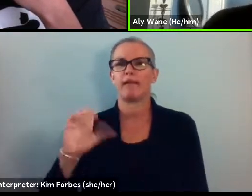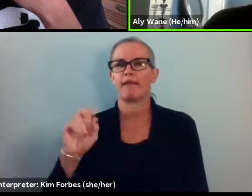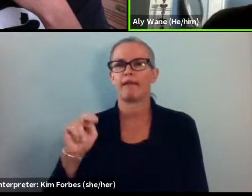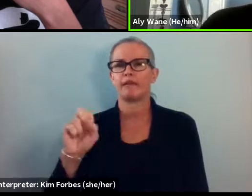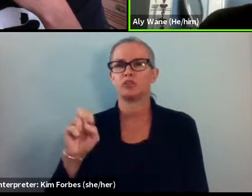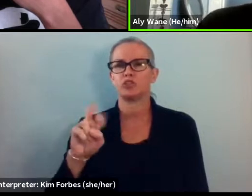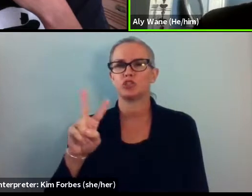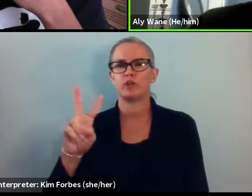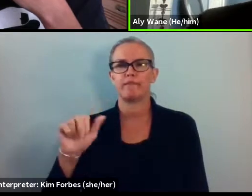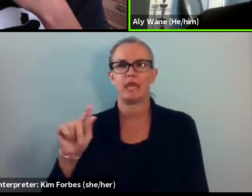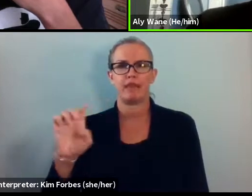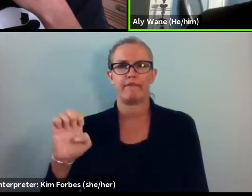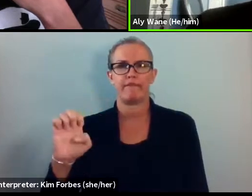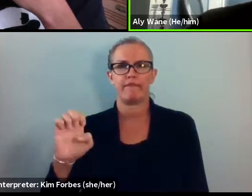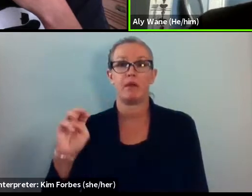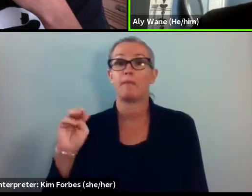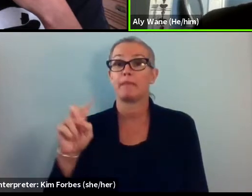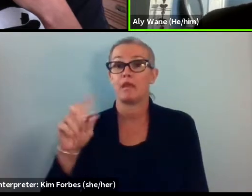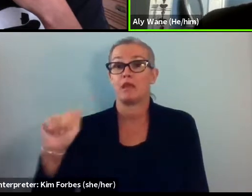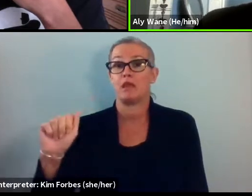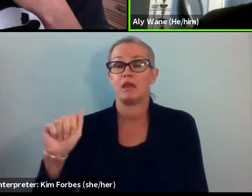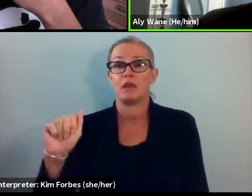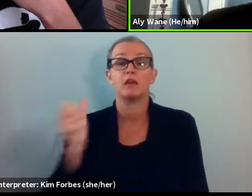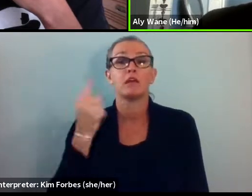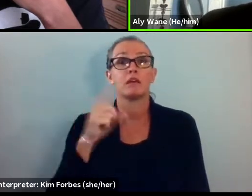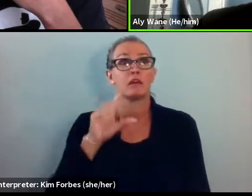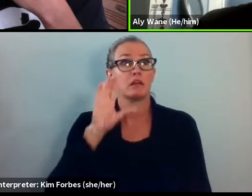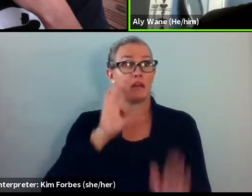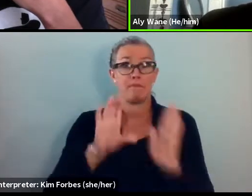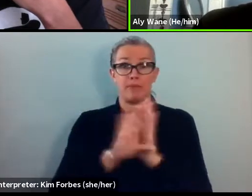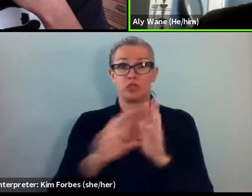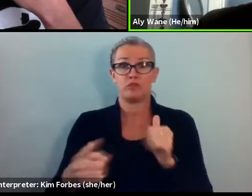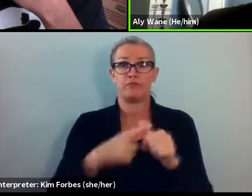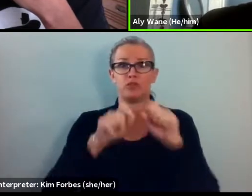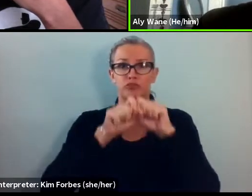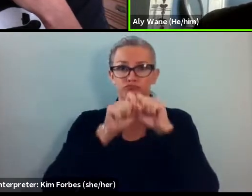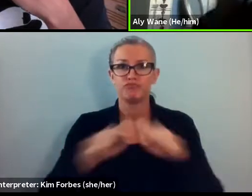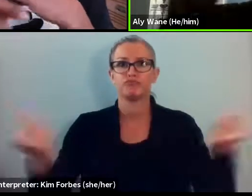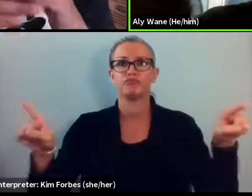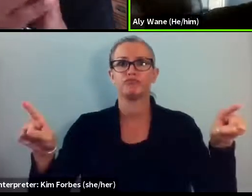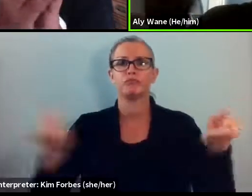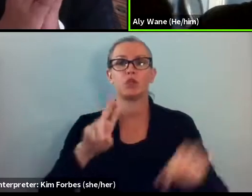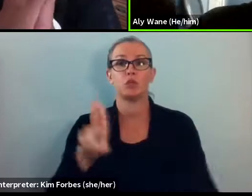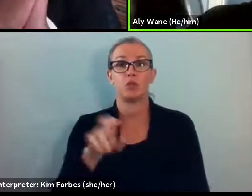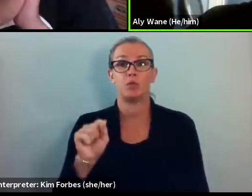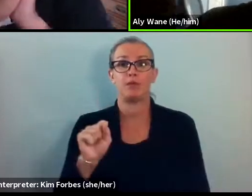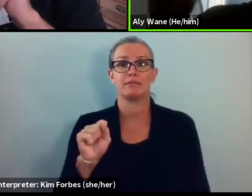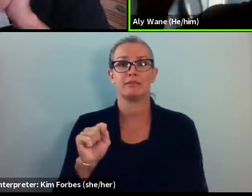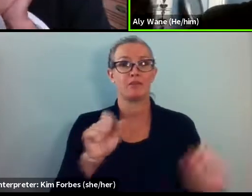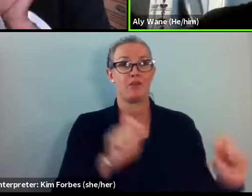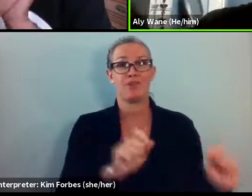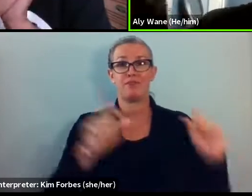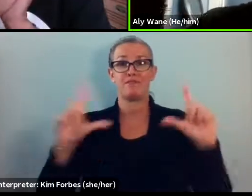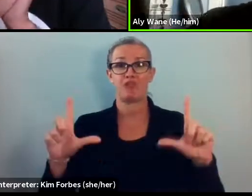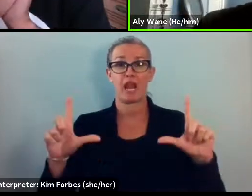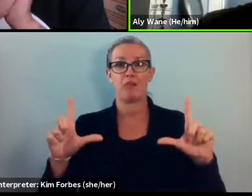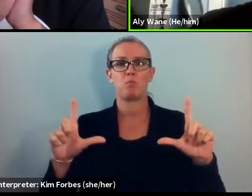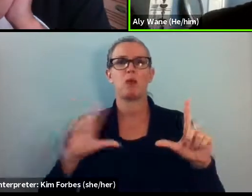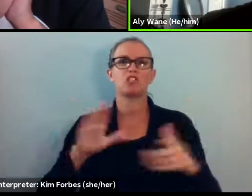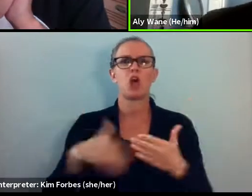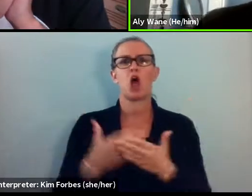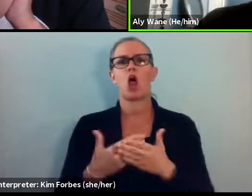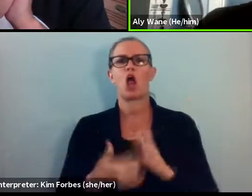when these images were pumped out to the US media, what you, the framing was all of these illegal